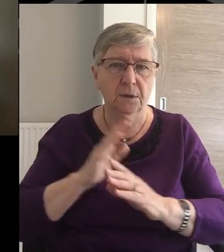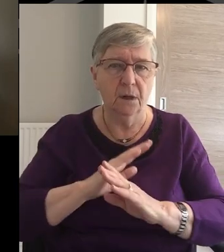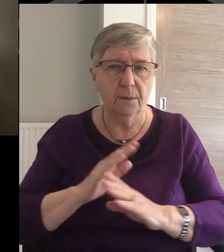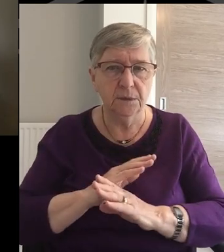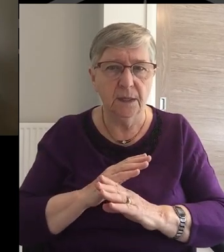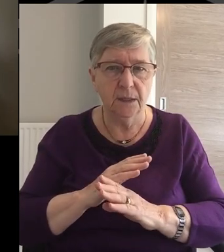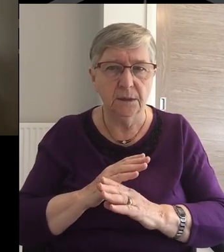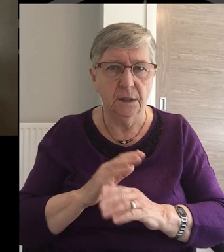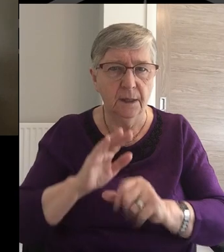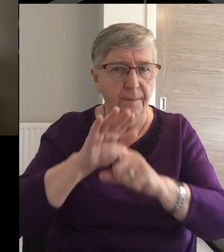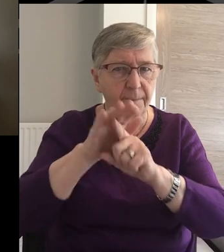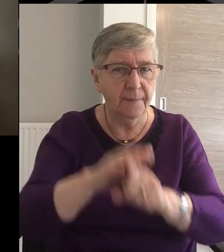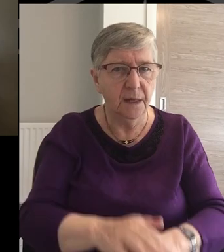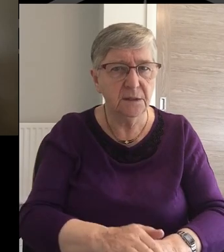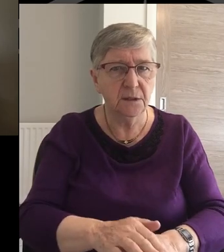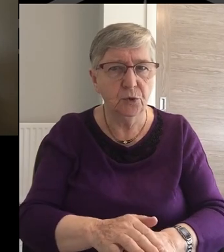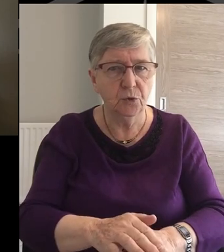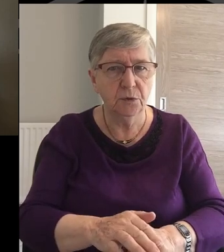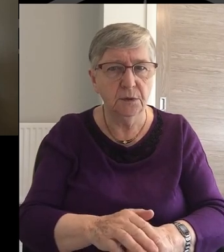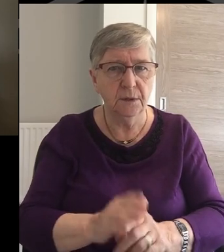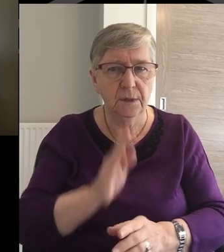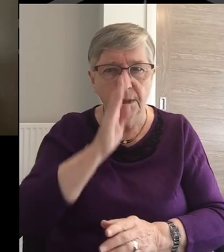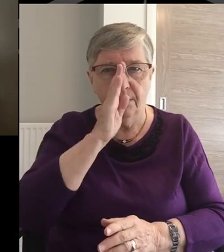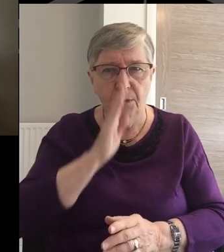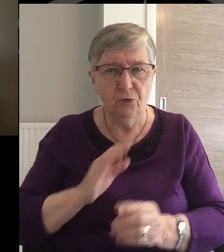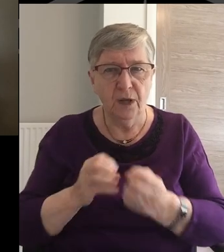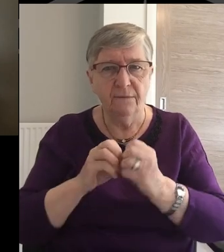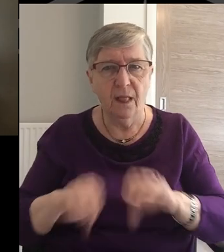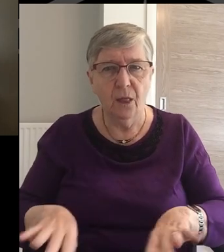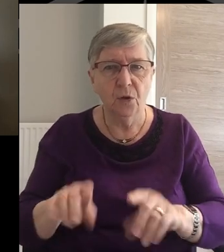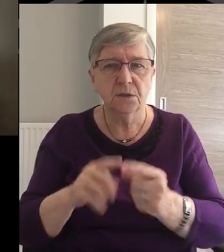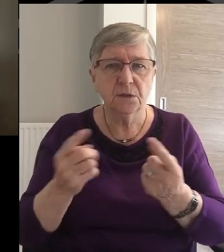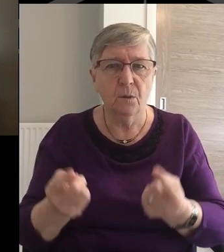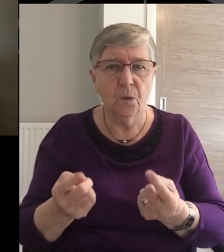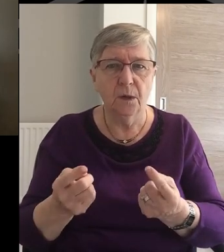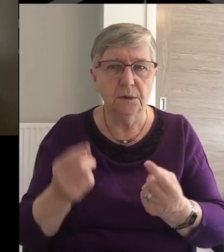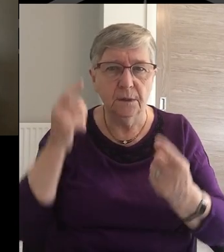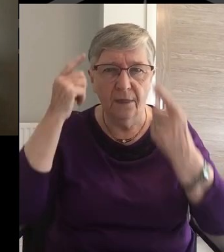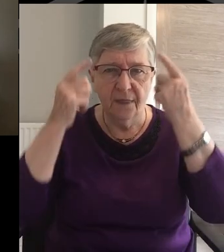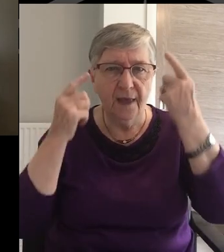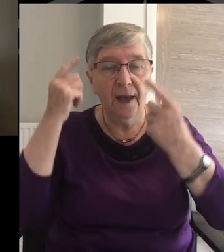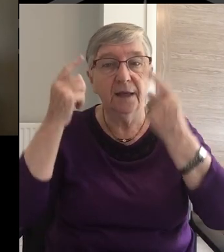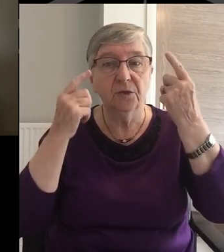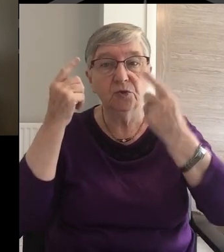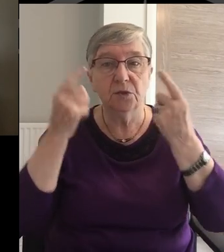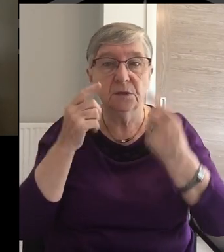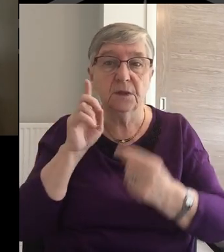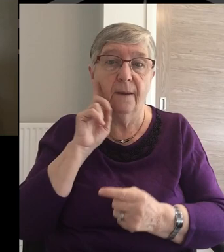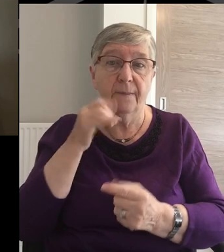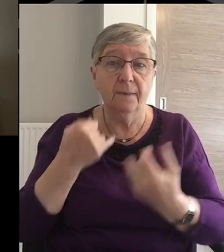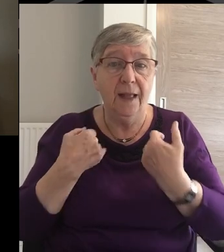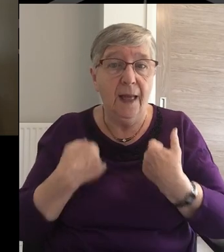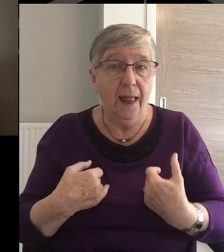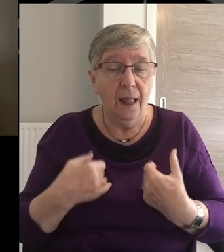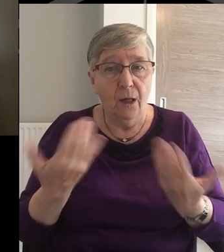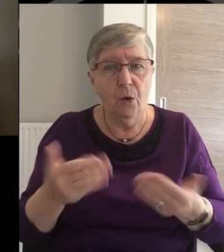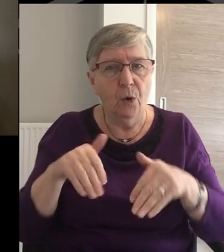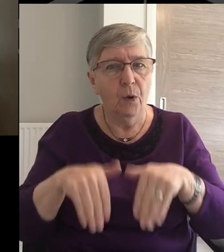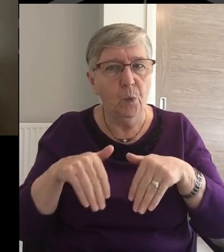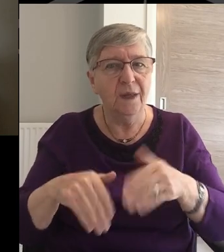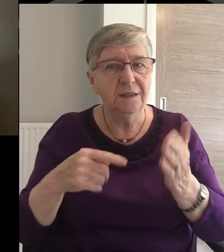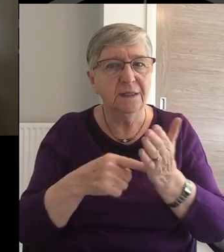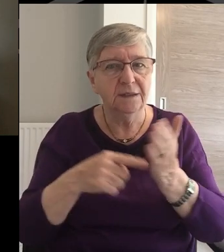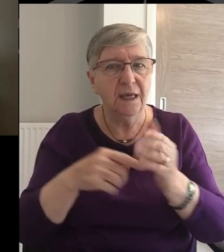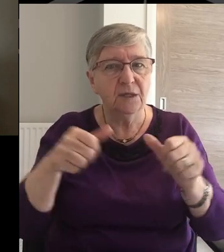persecuted The bereaved The anxious People who are ill or waiting on test results